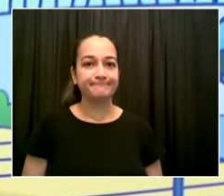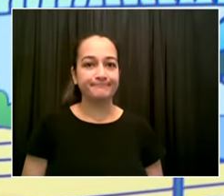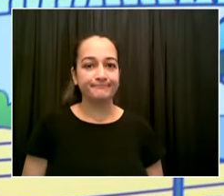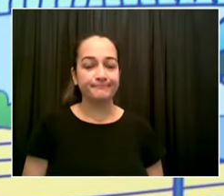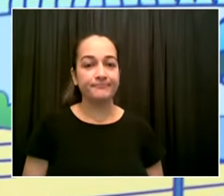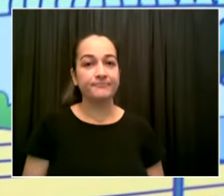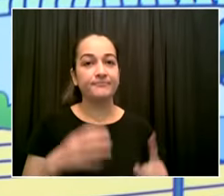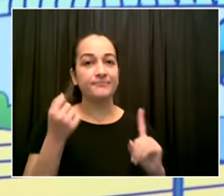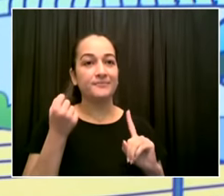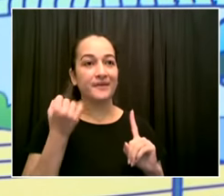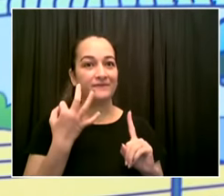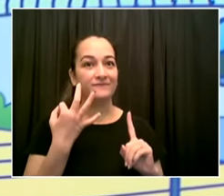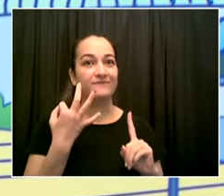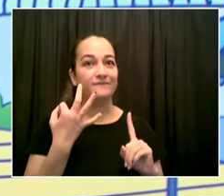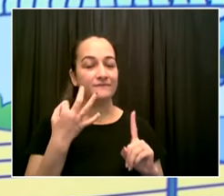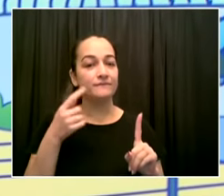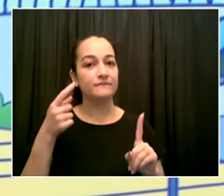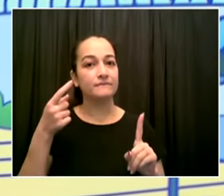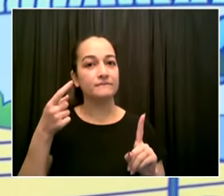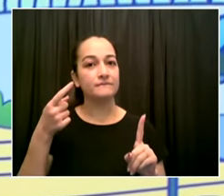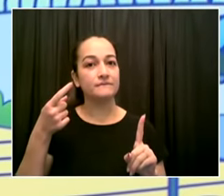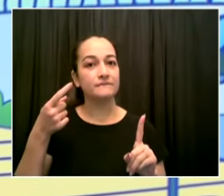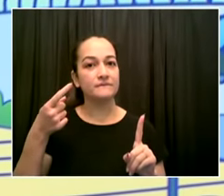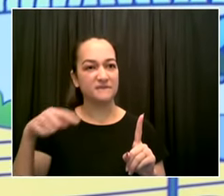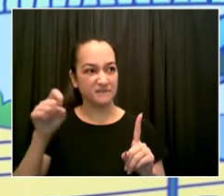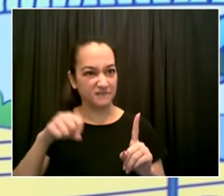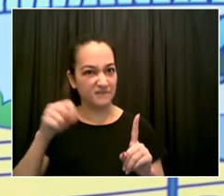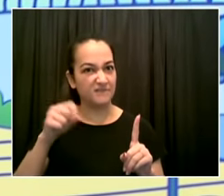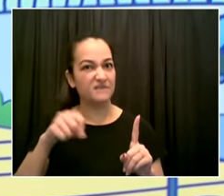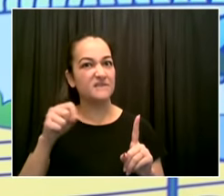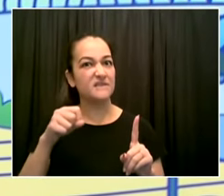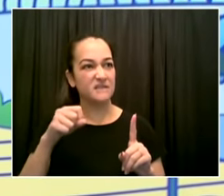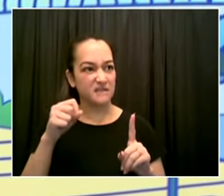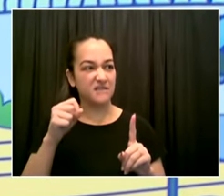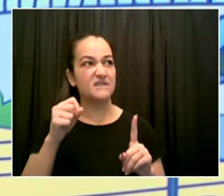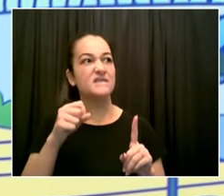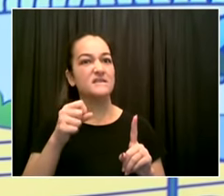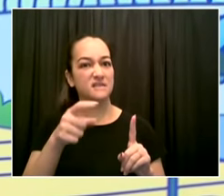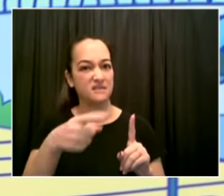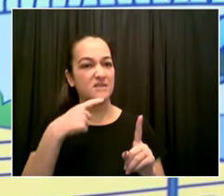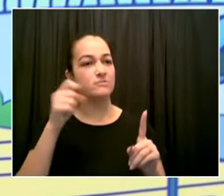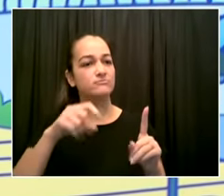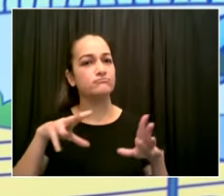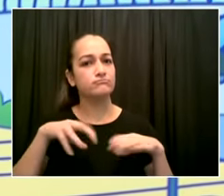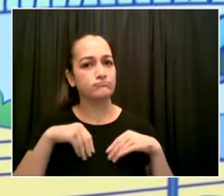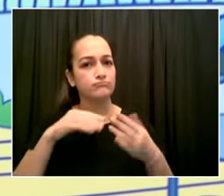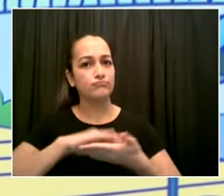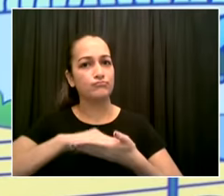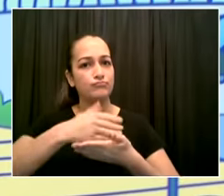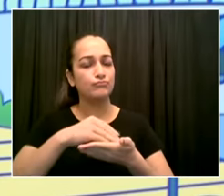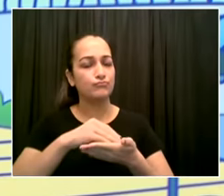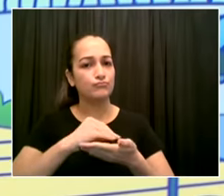keep kids out of school henry very fair question for look